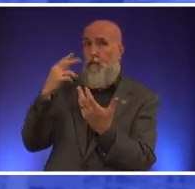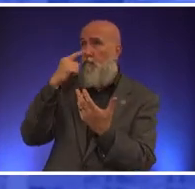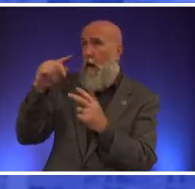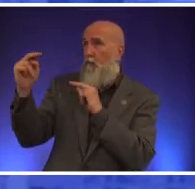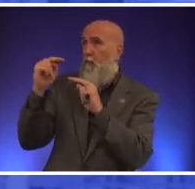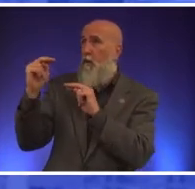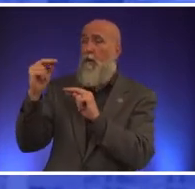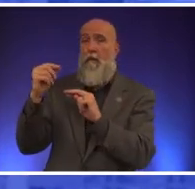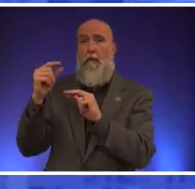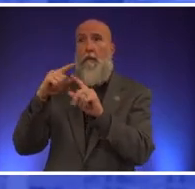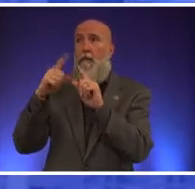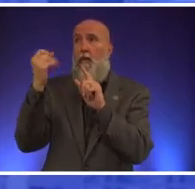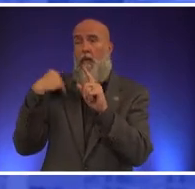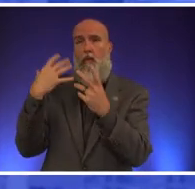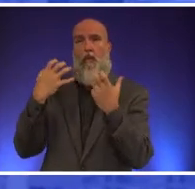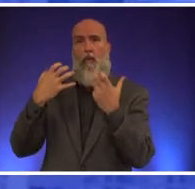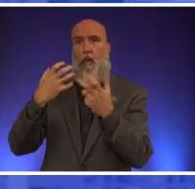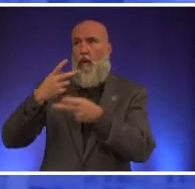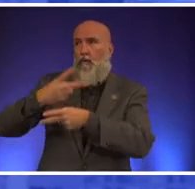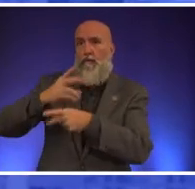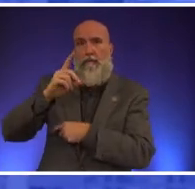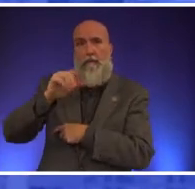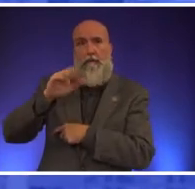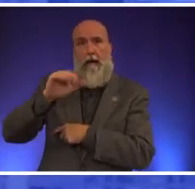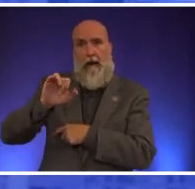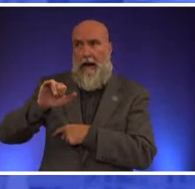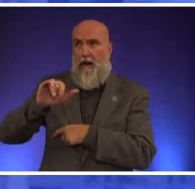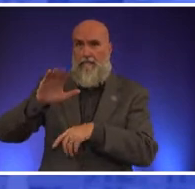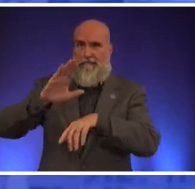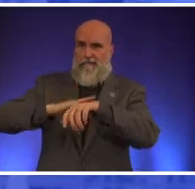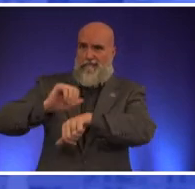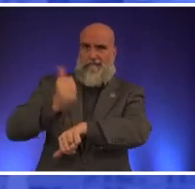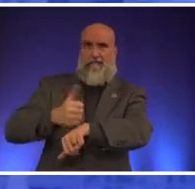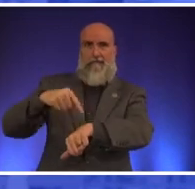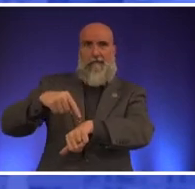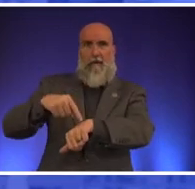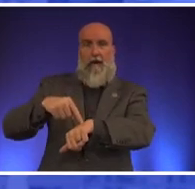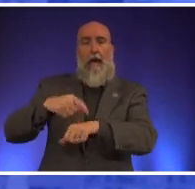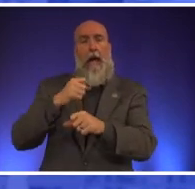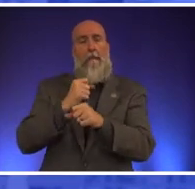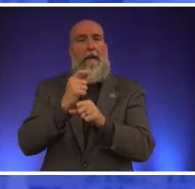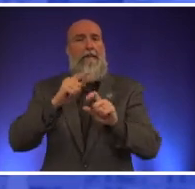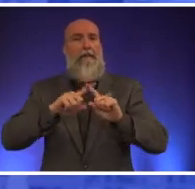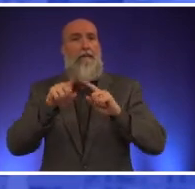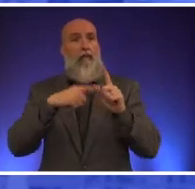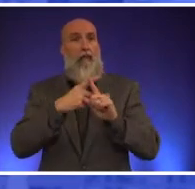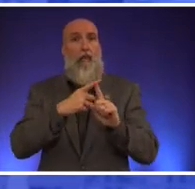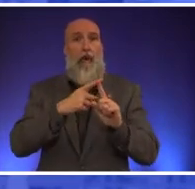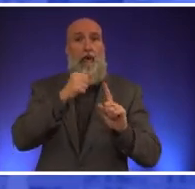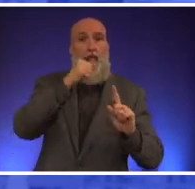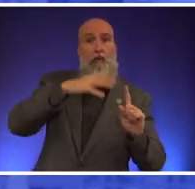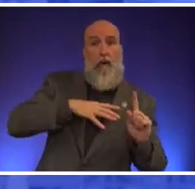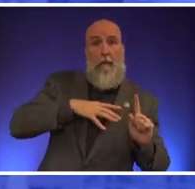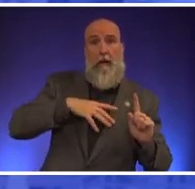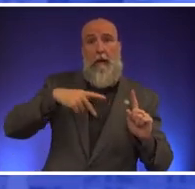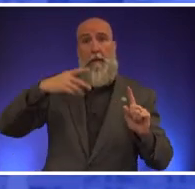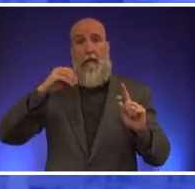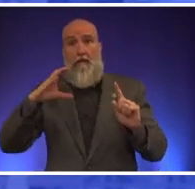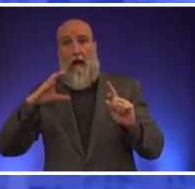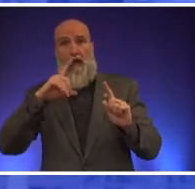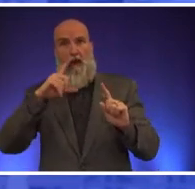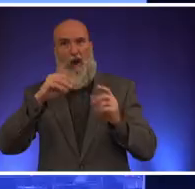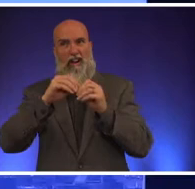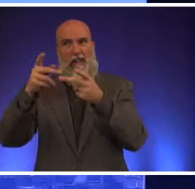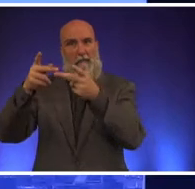it makes a difference that women and people of color are in positions of power i'm looking forward to serving as your next mayor